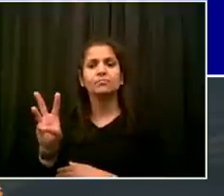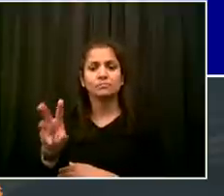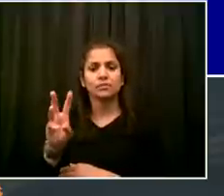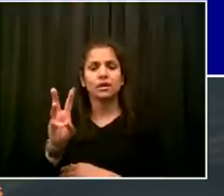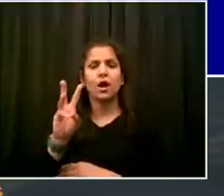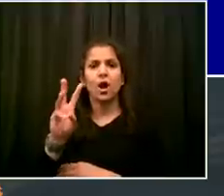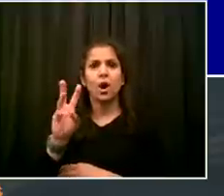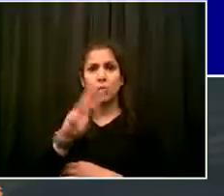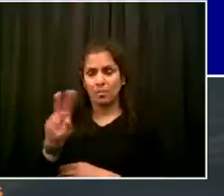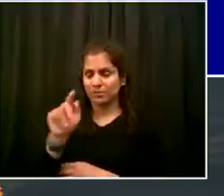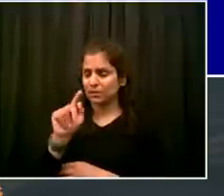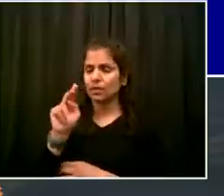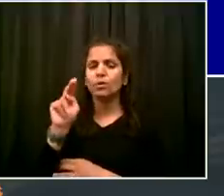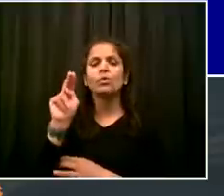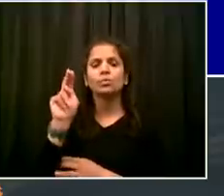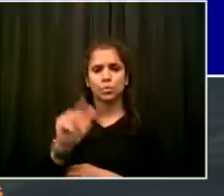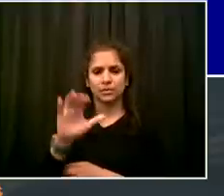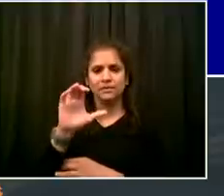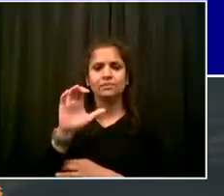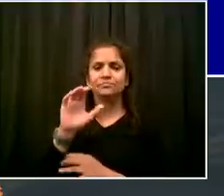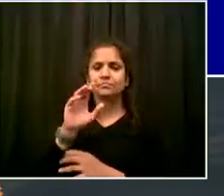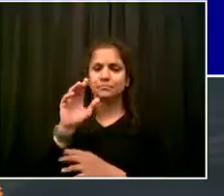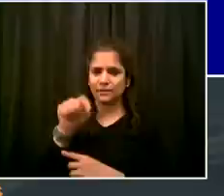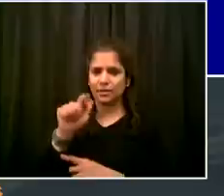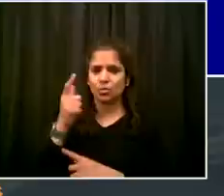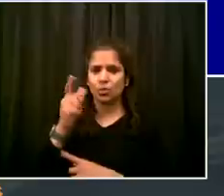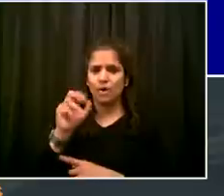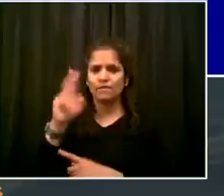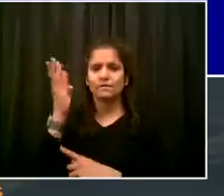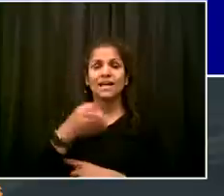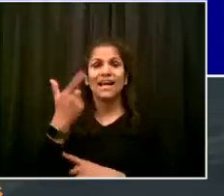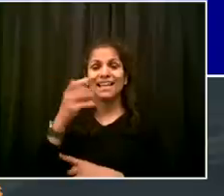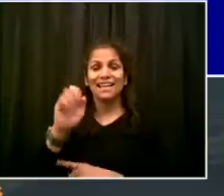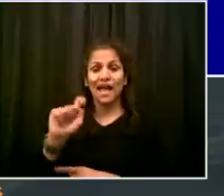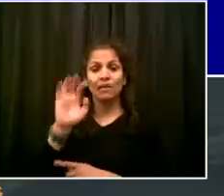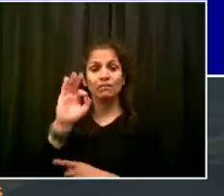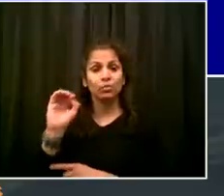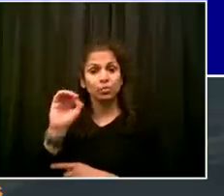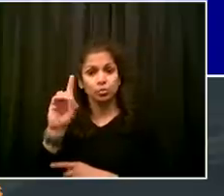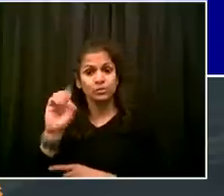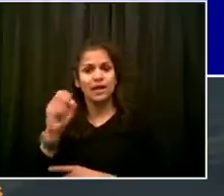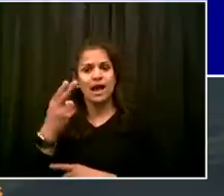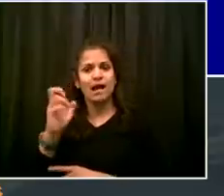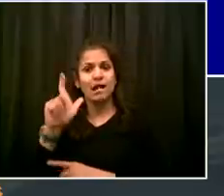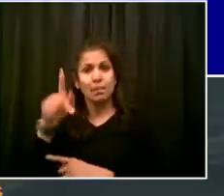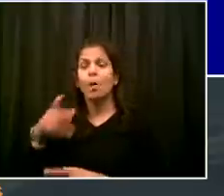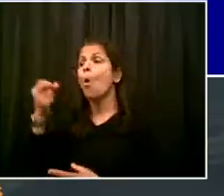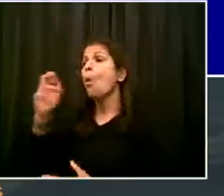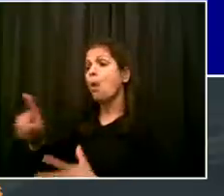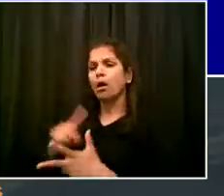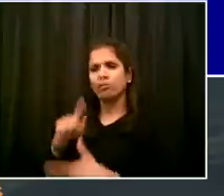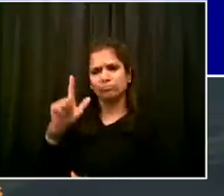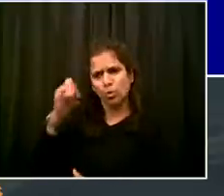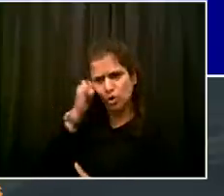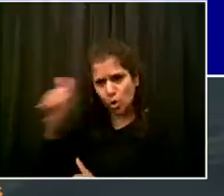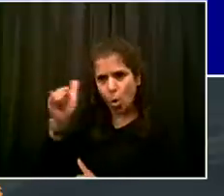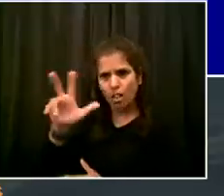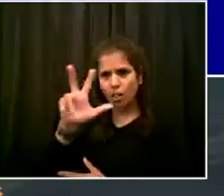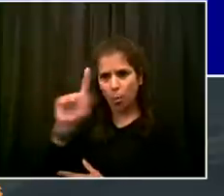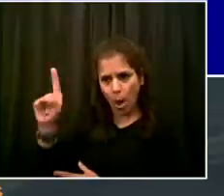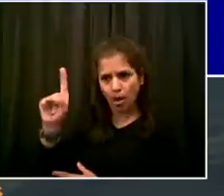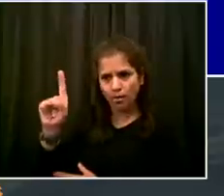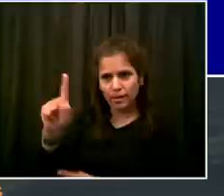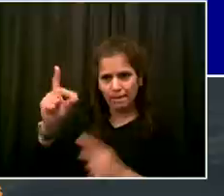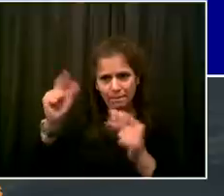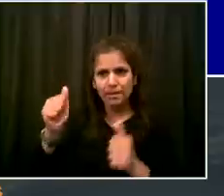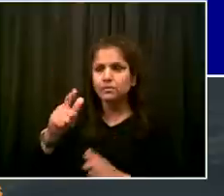can call 311. But the bottom line is, we will not let any New Yorker go hungry. So, if you need food, go online or